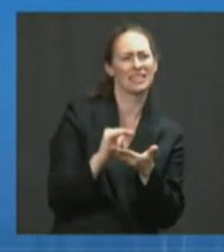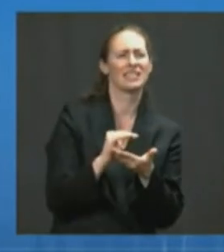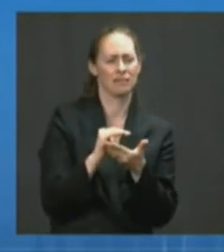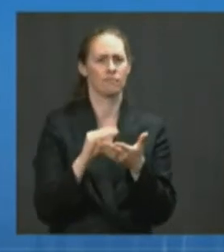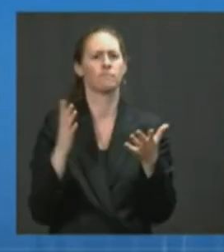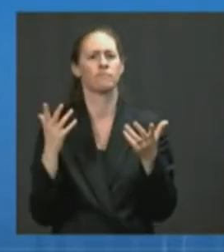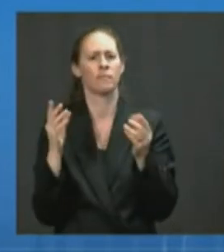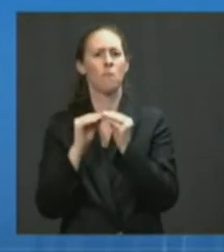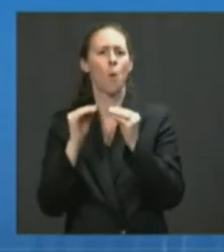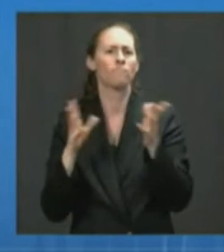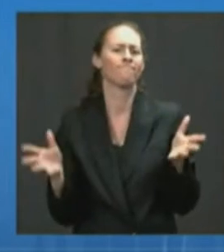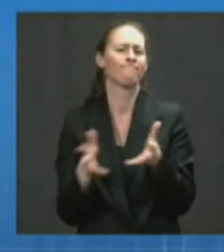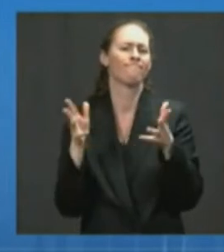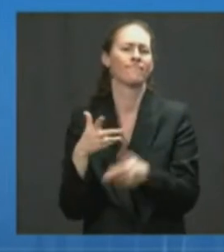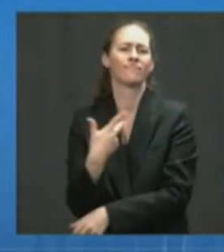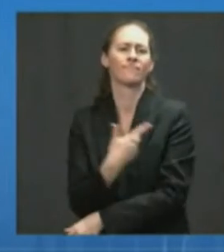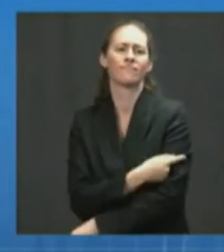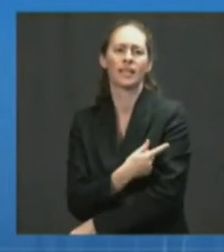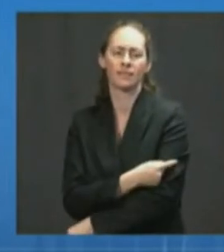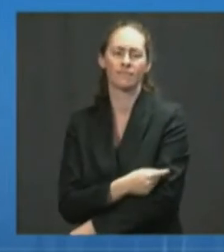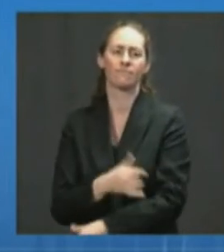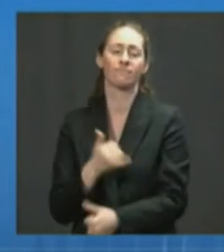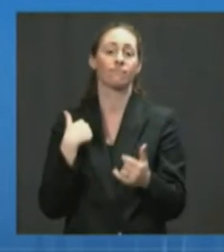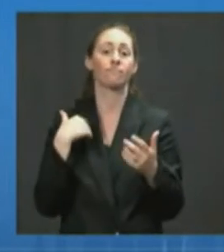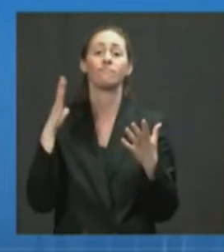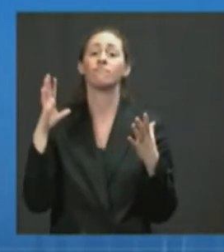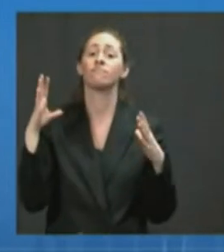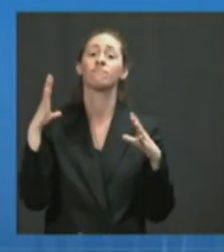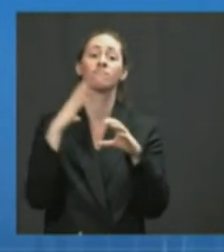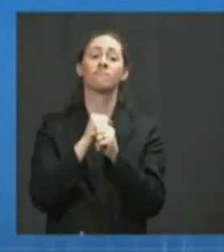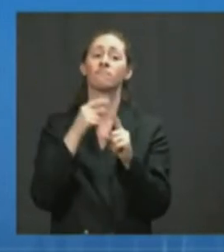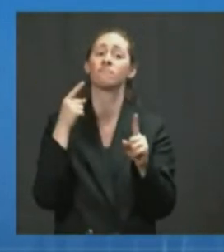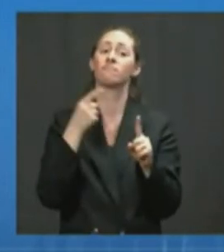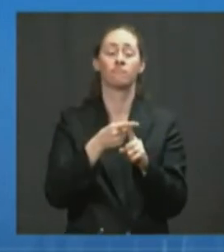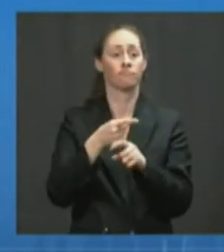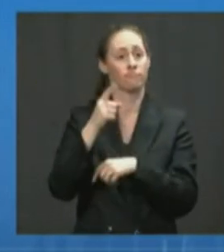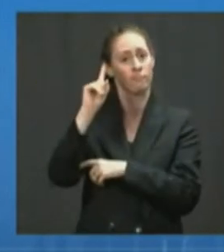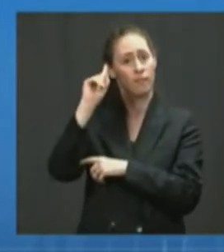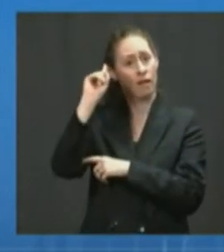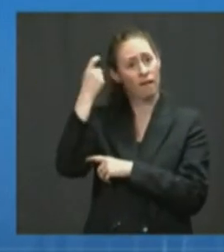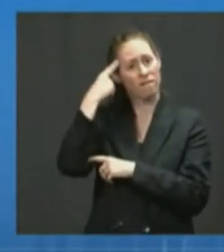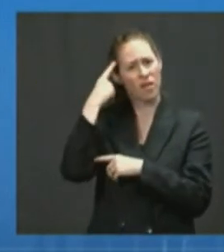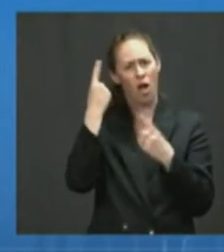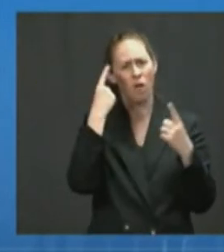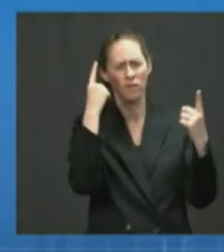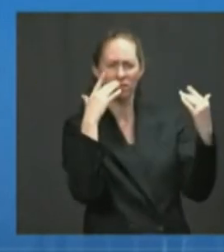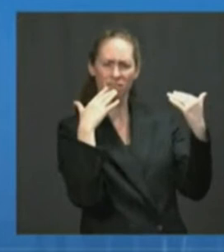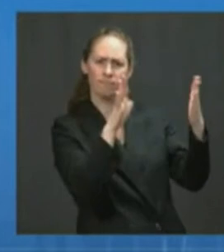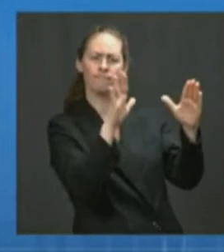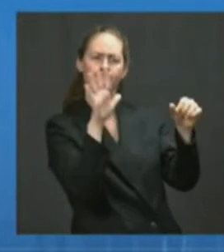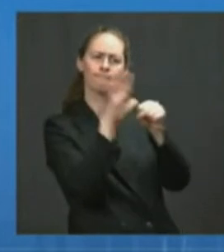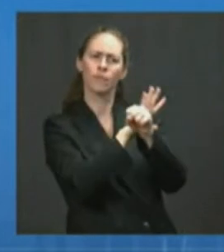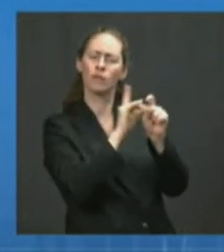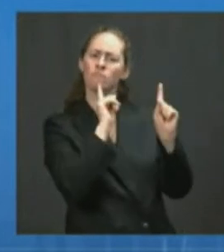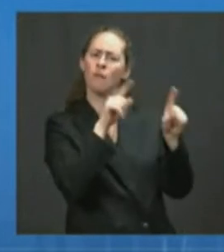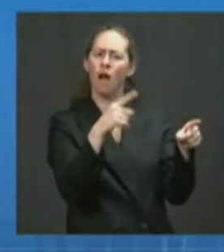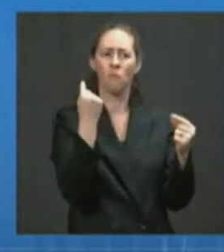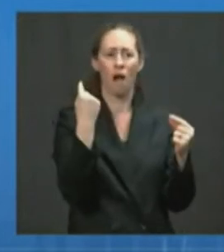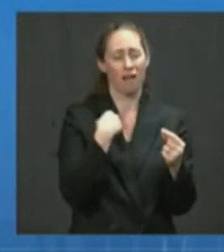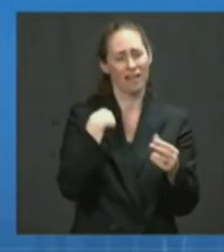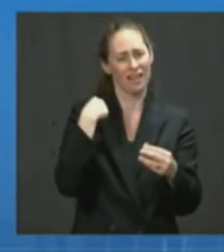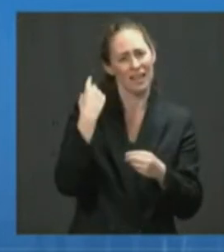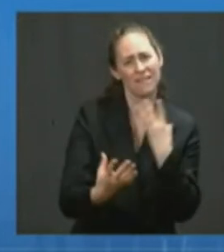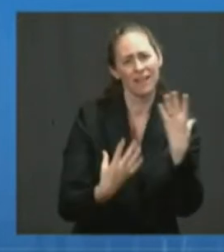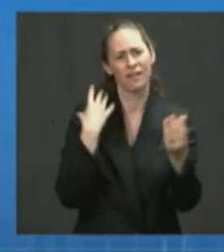In closing, our whole of government response continues to do everything we can to get more Americans fully